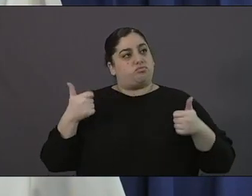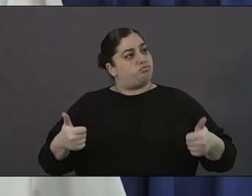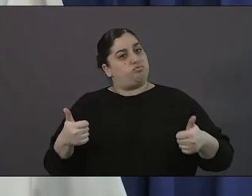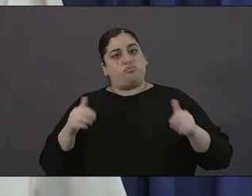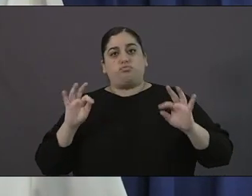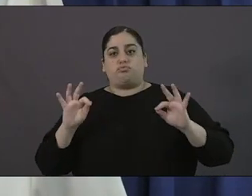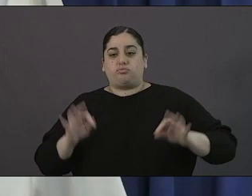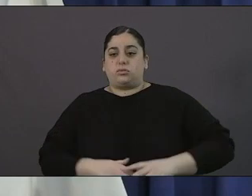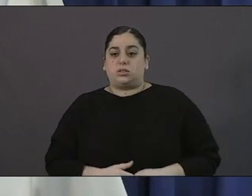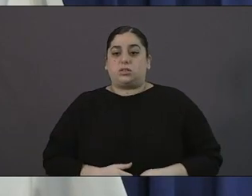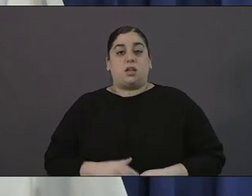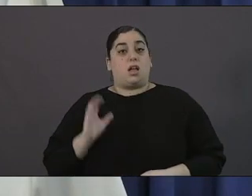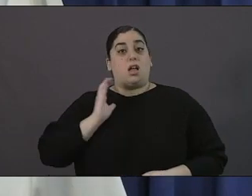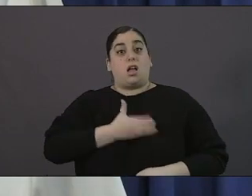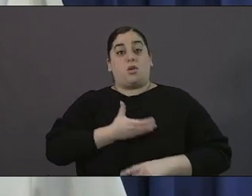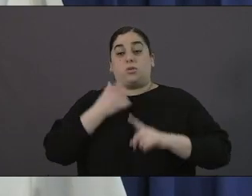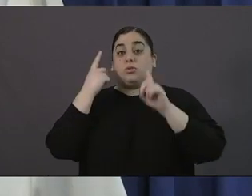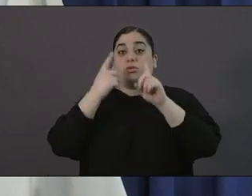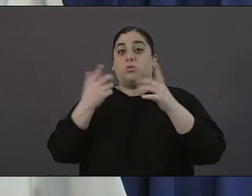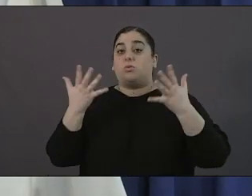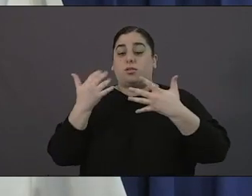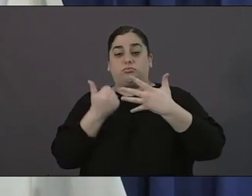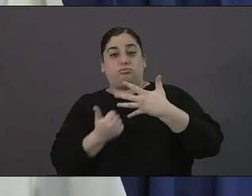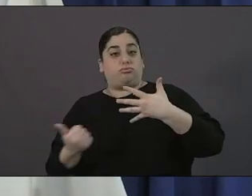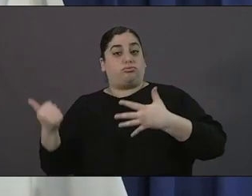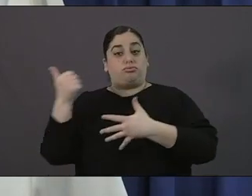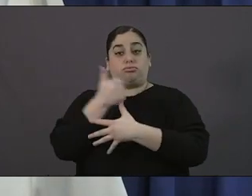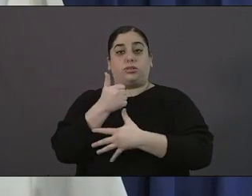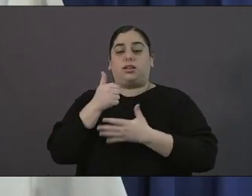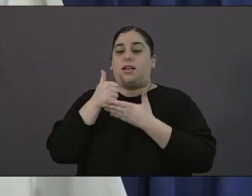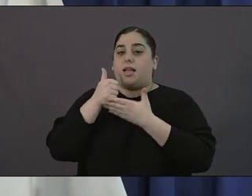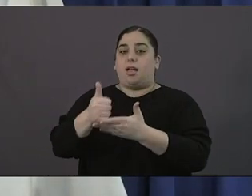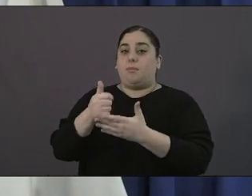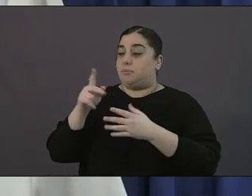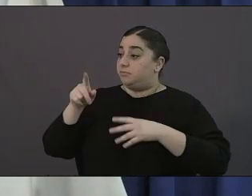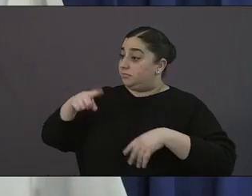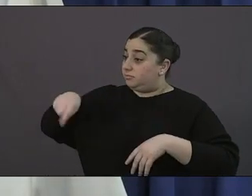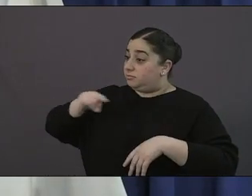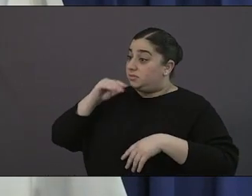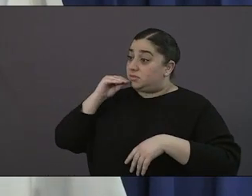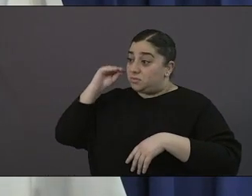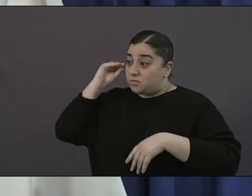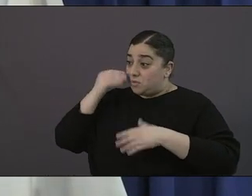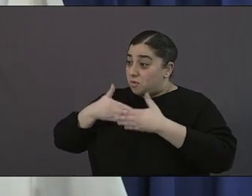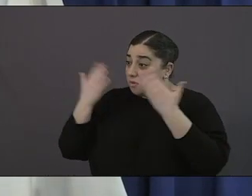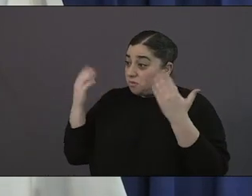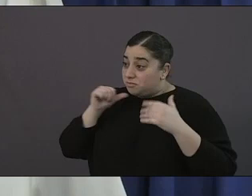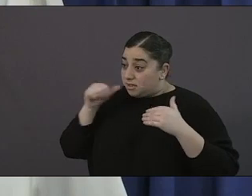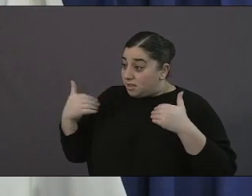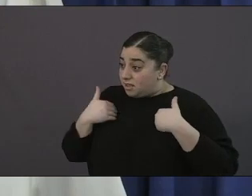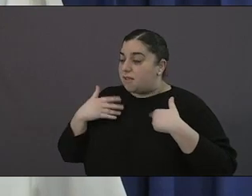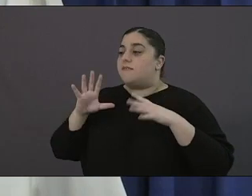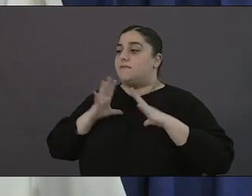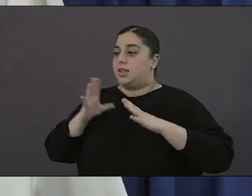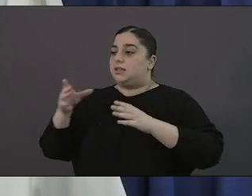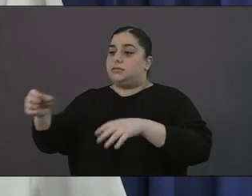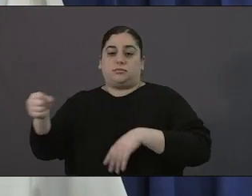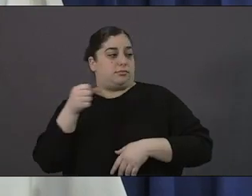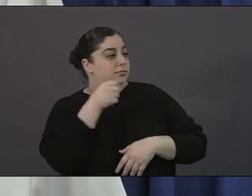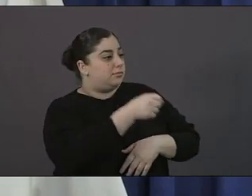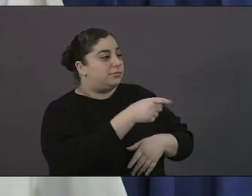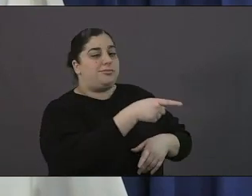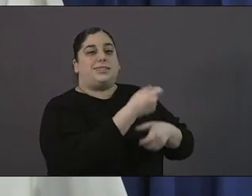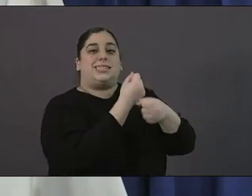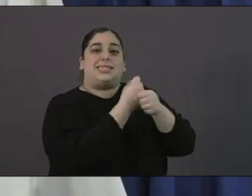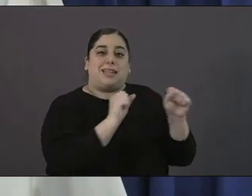with one goal how do we get people into an environment that's going to be much safer and much better particularly during covet